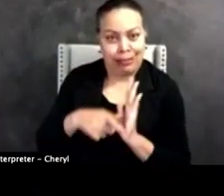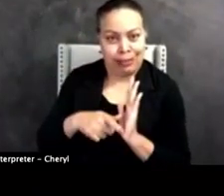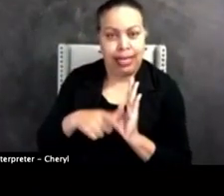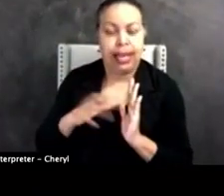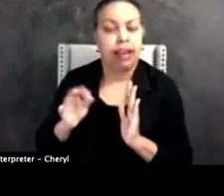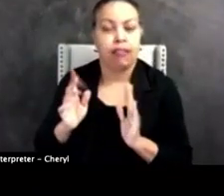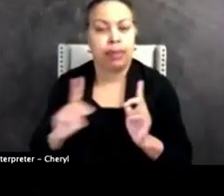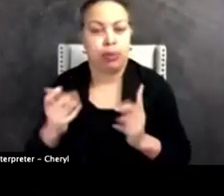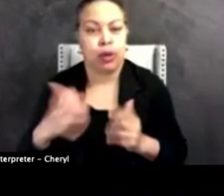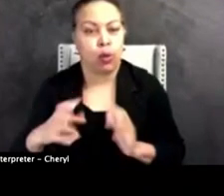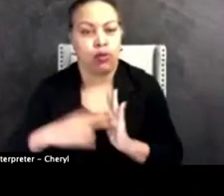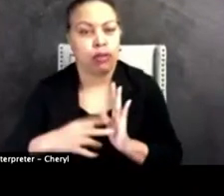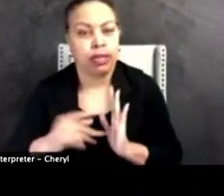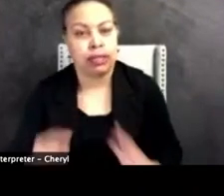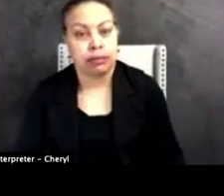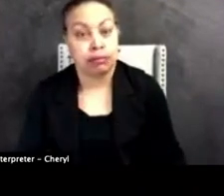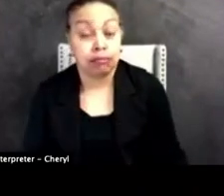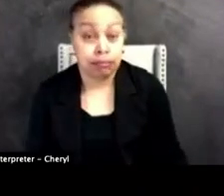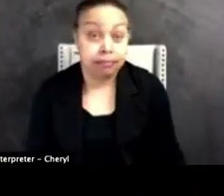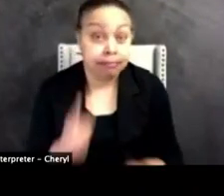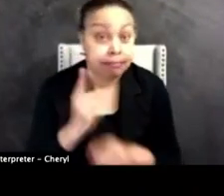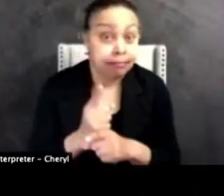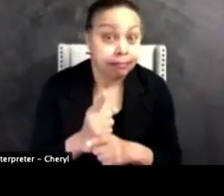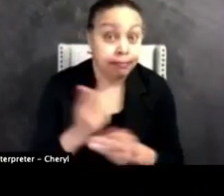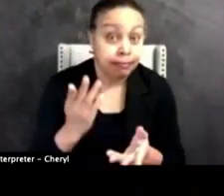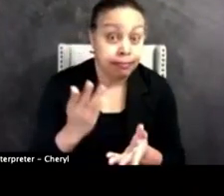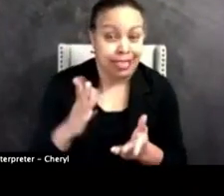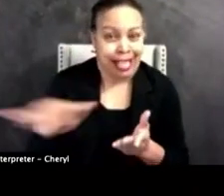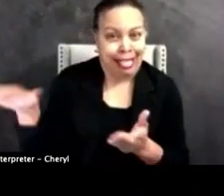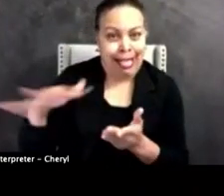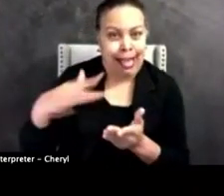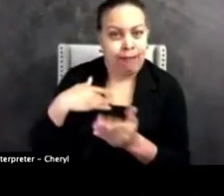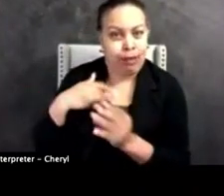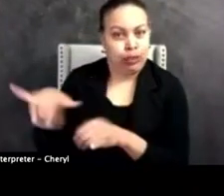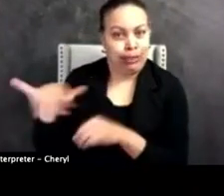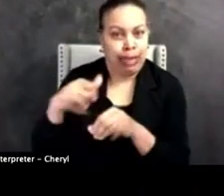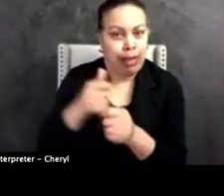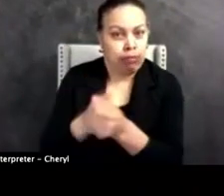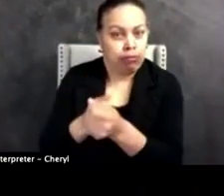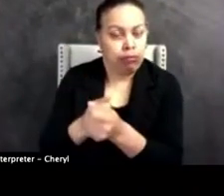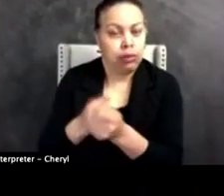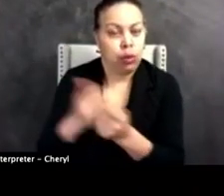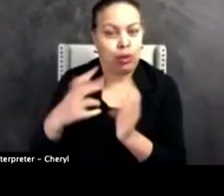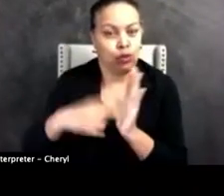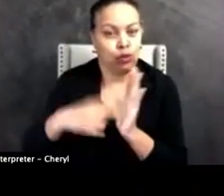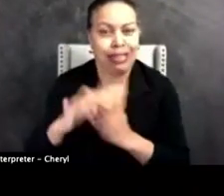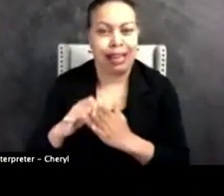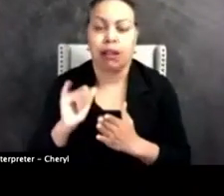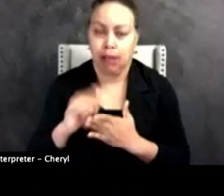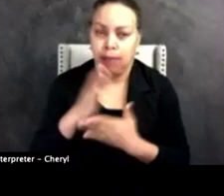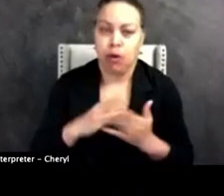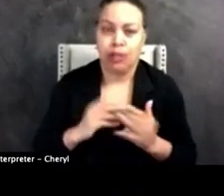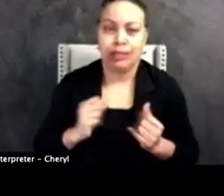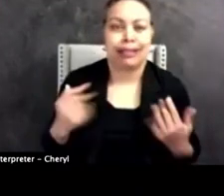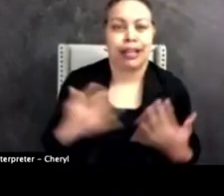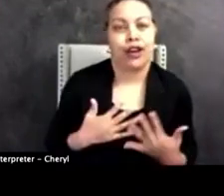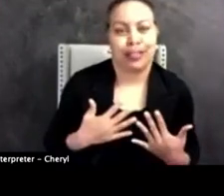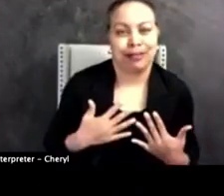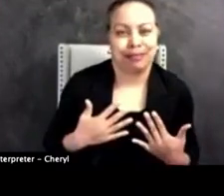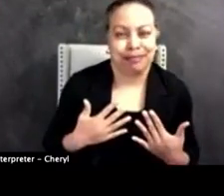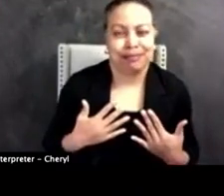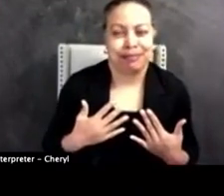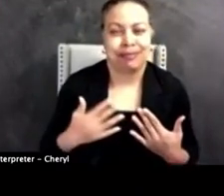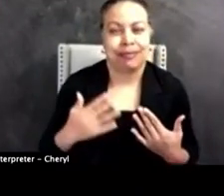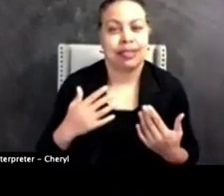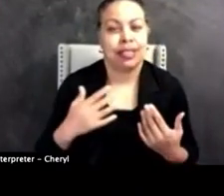audience for it, right? That's the underlying scary part. I really like how within the